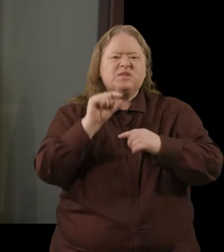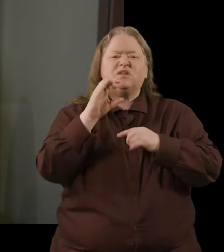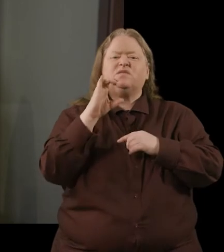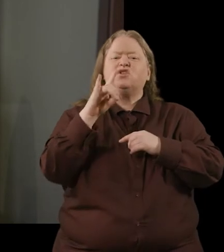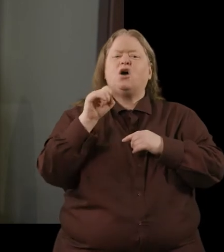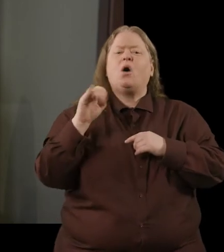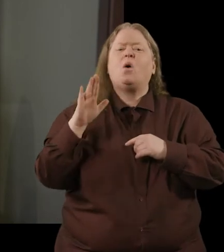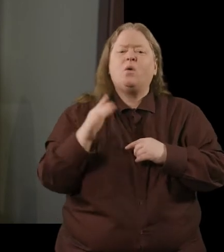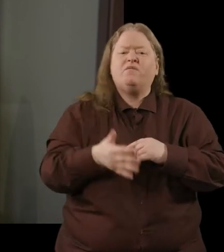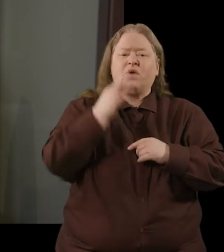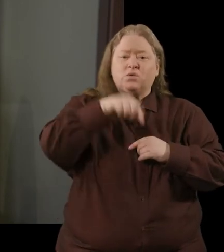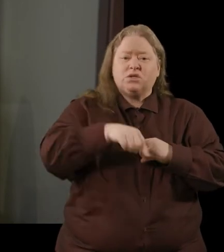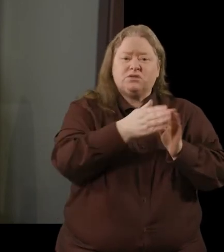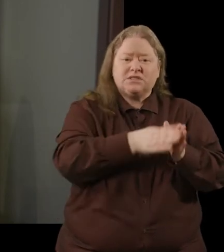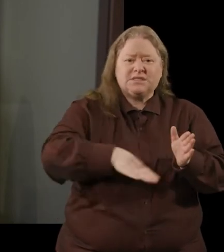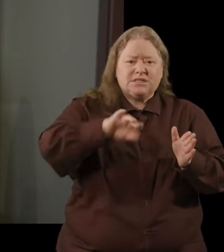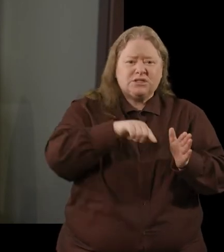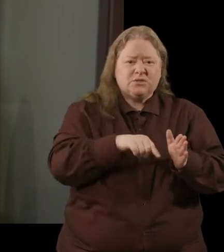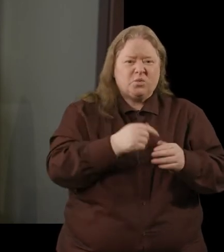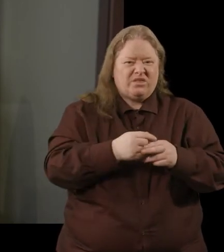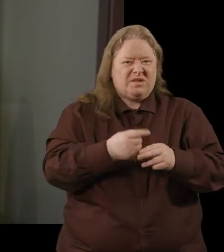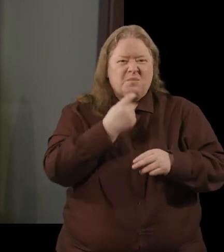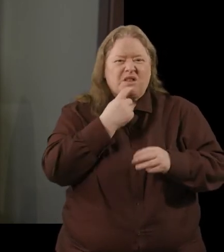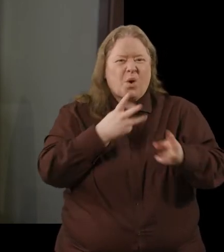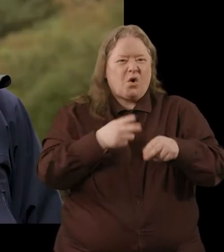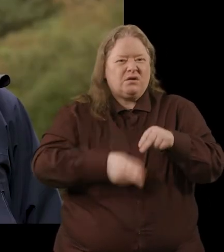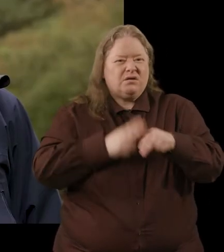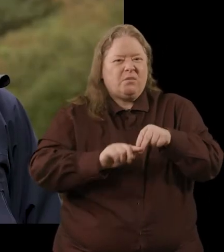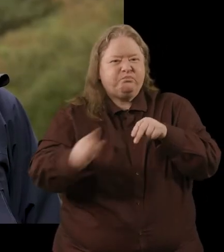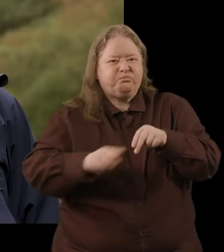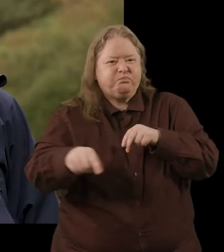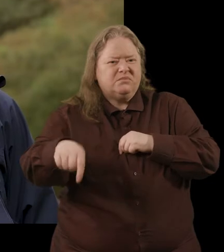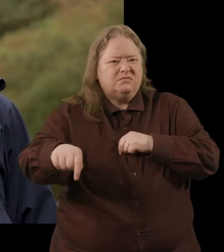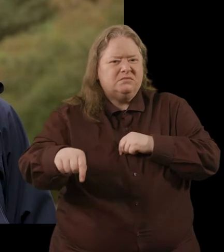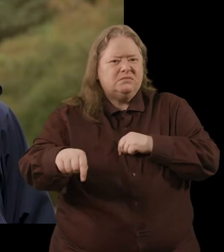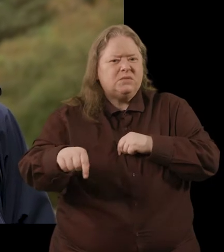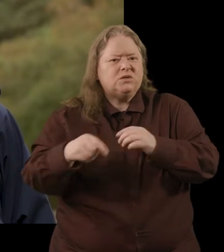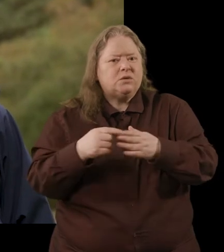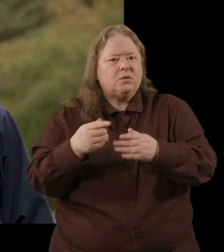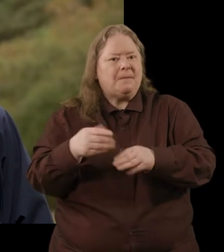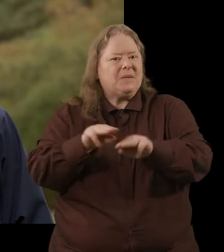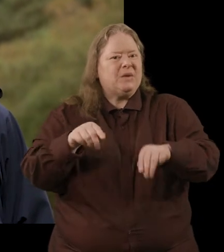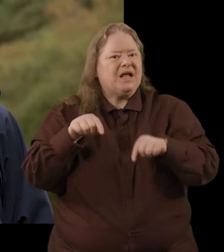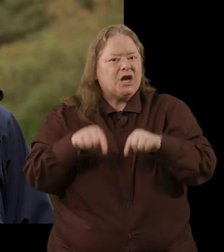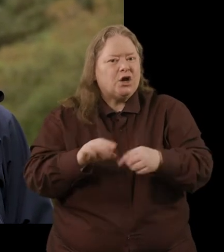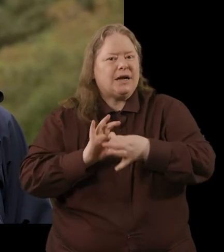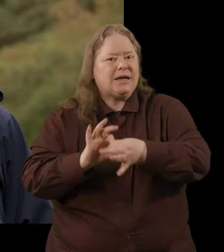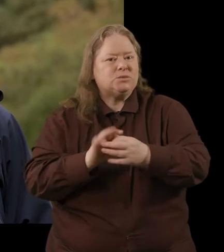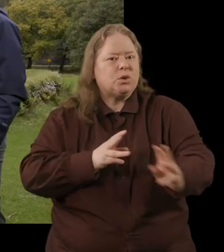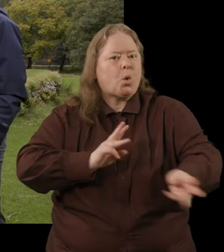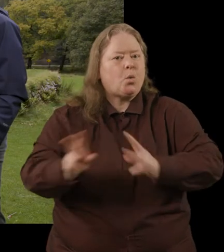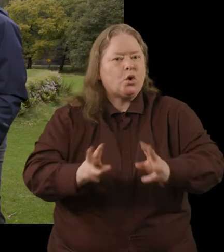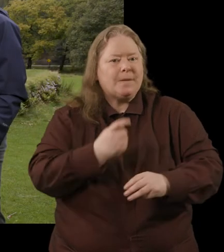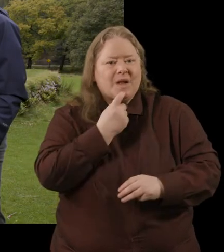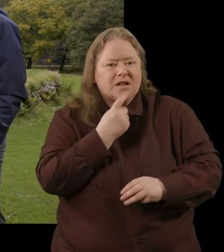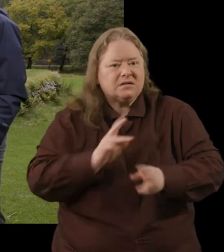charcoal that we found in the ditch with the metalworking waste shows that there were people here connected with the working metal